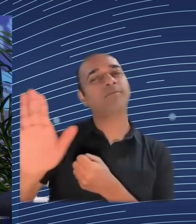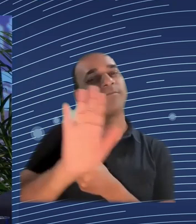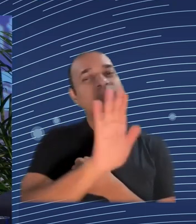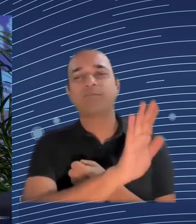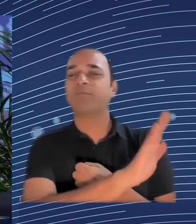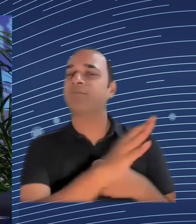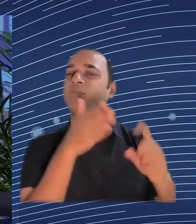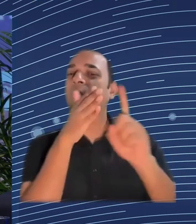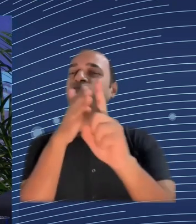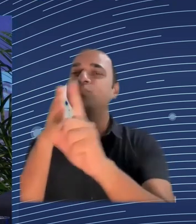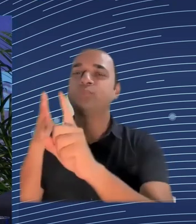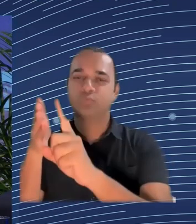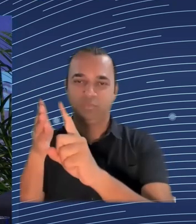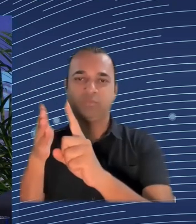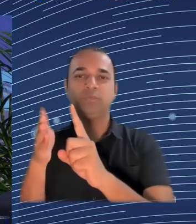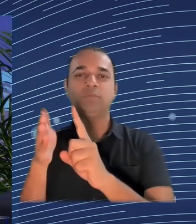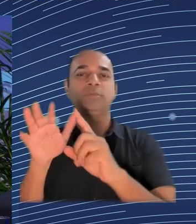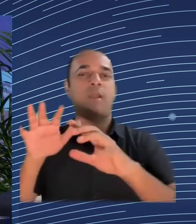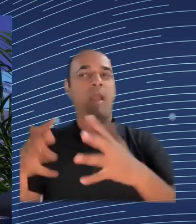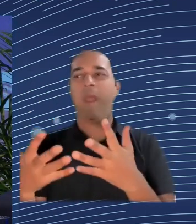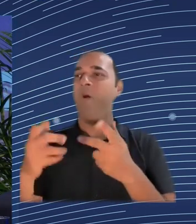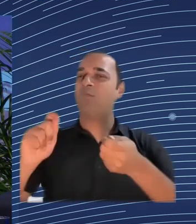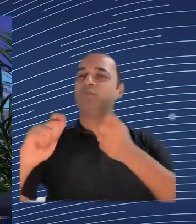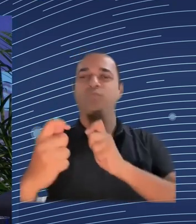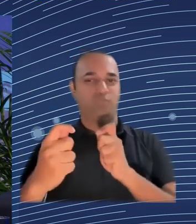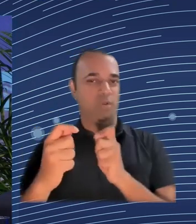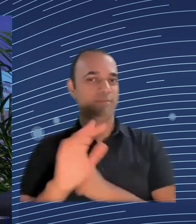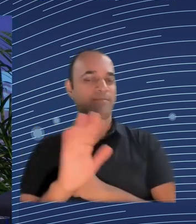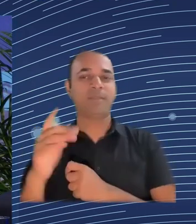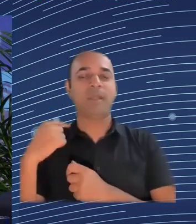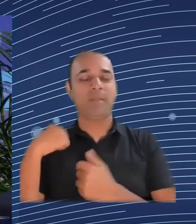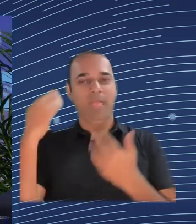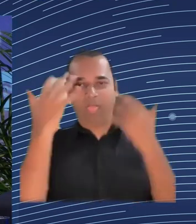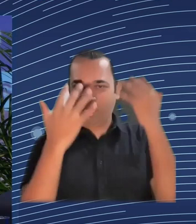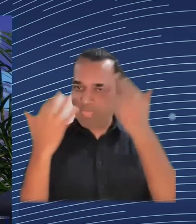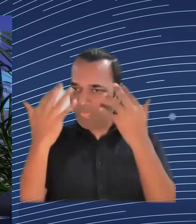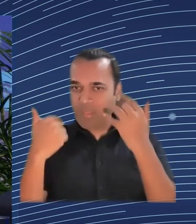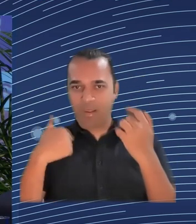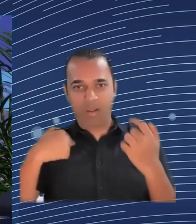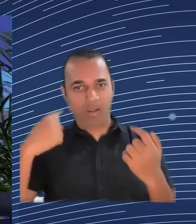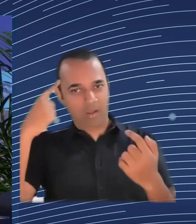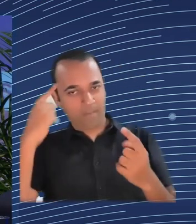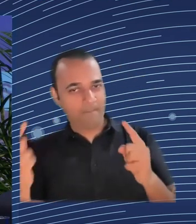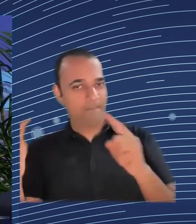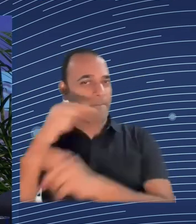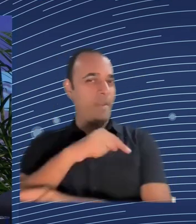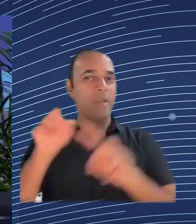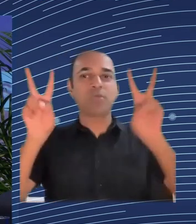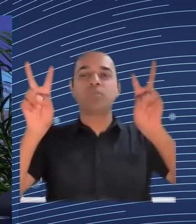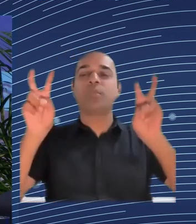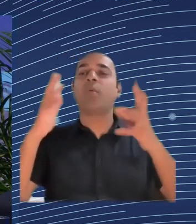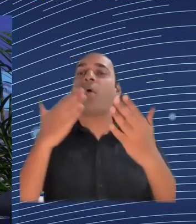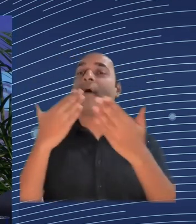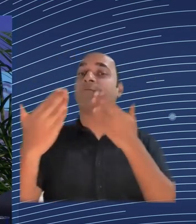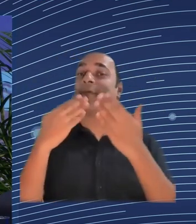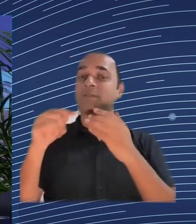transformation in Romania, but we still discuss about the dire situation of many communities that are in extreme